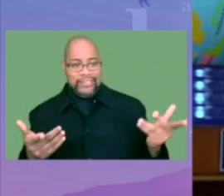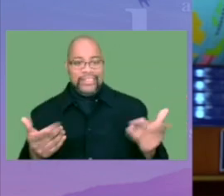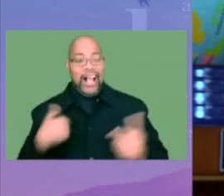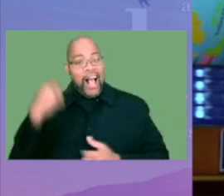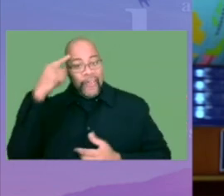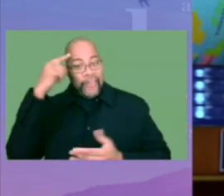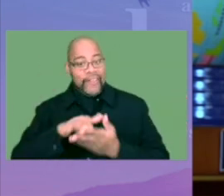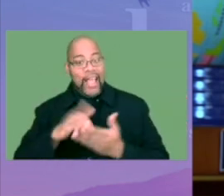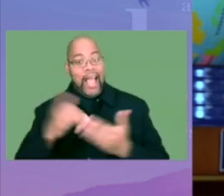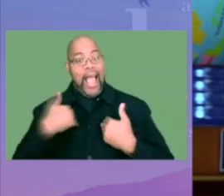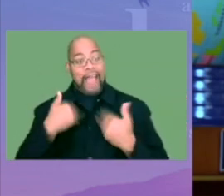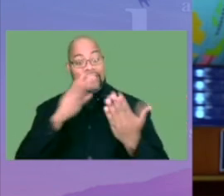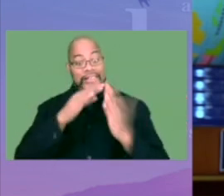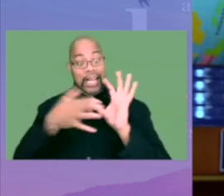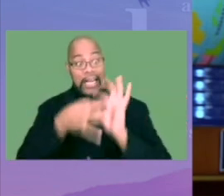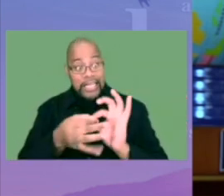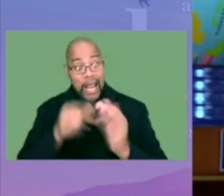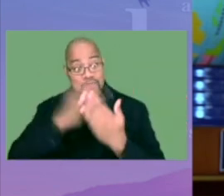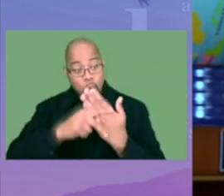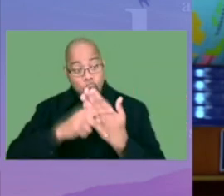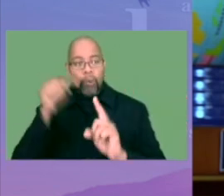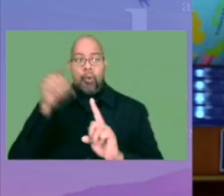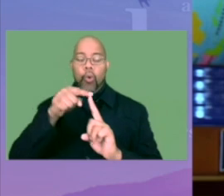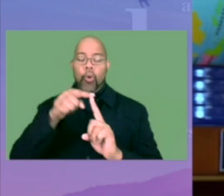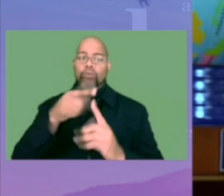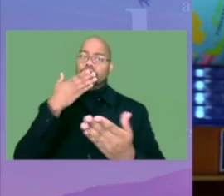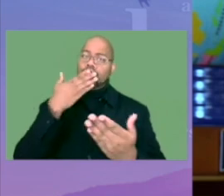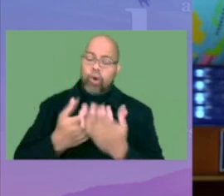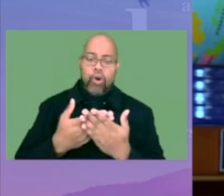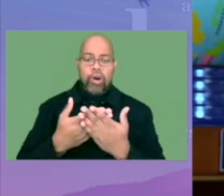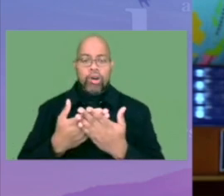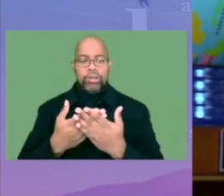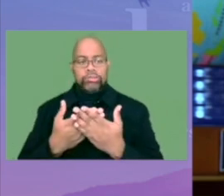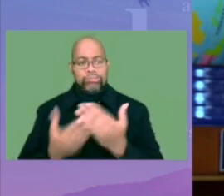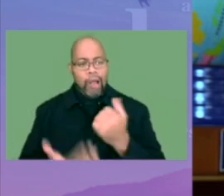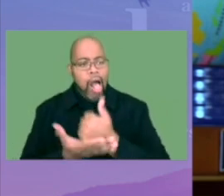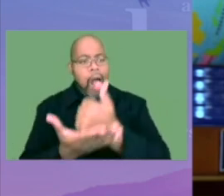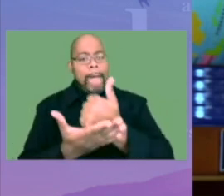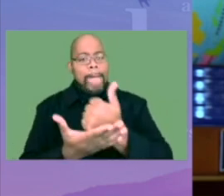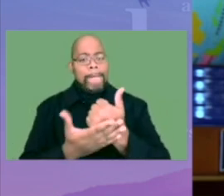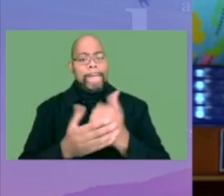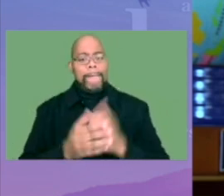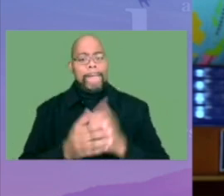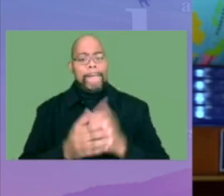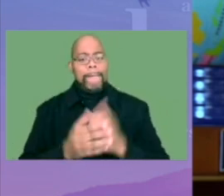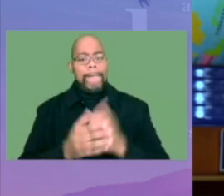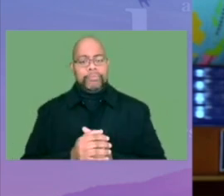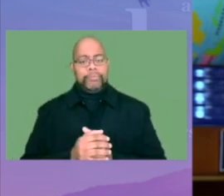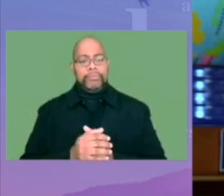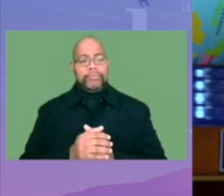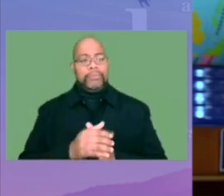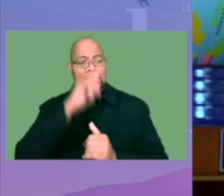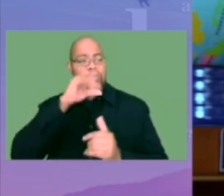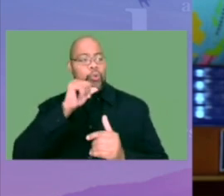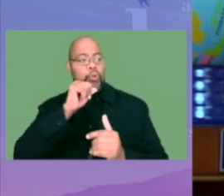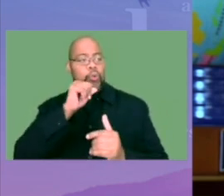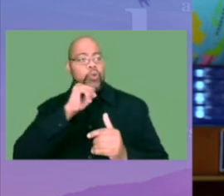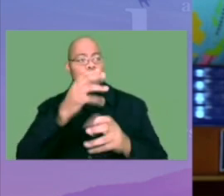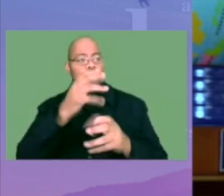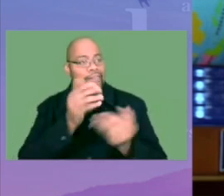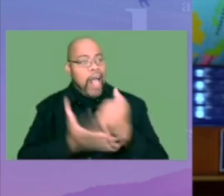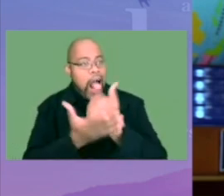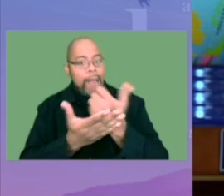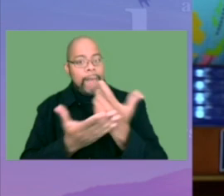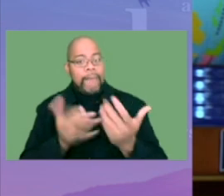going on. So I think having the CityConnects program will be good to help those that just never